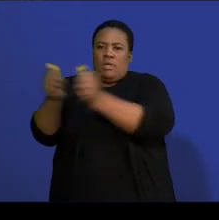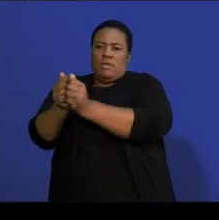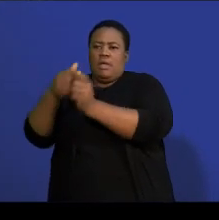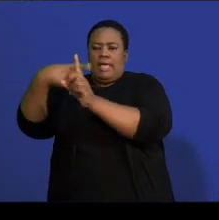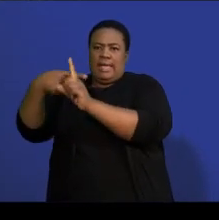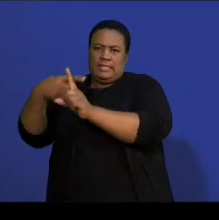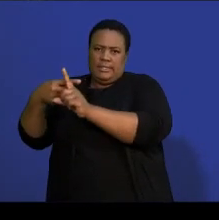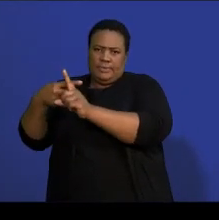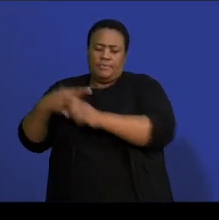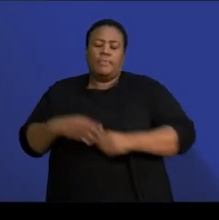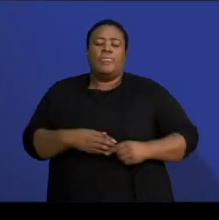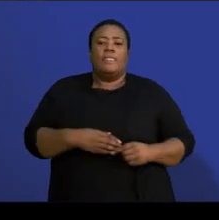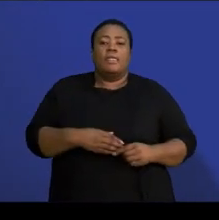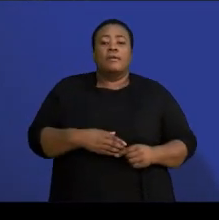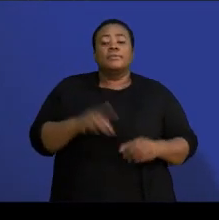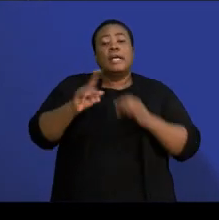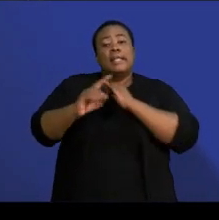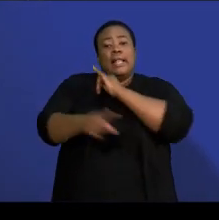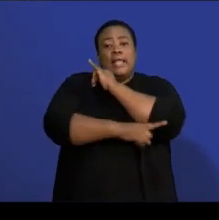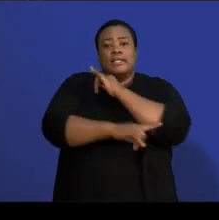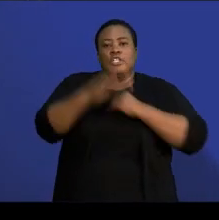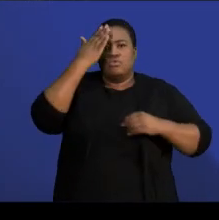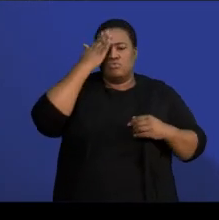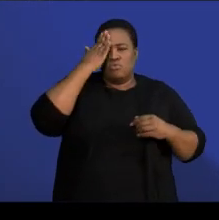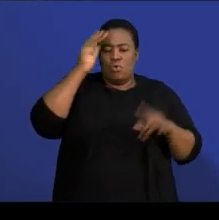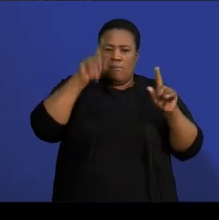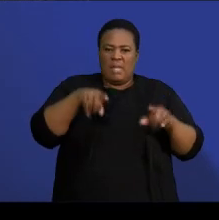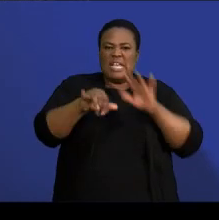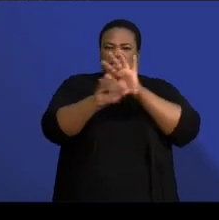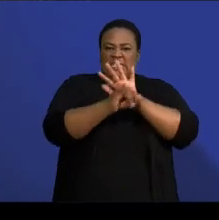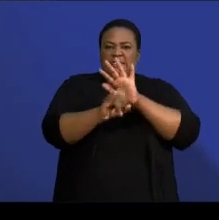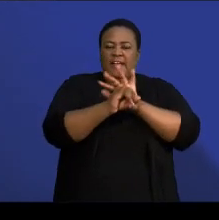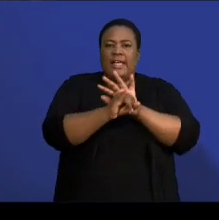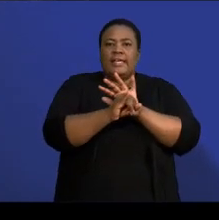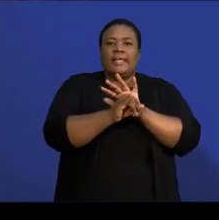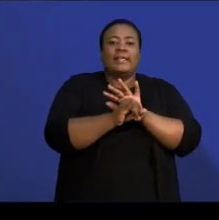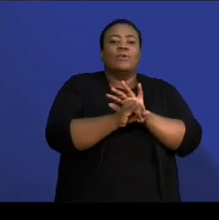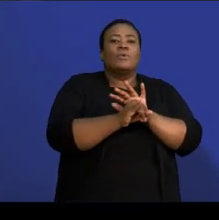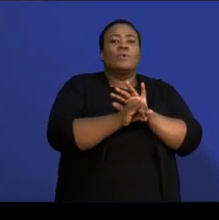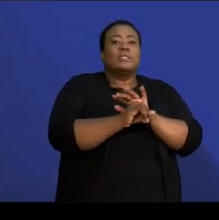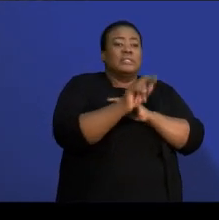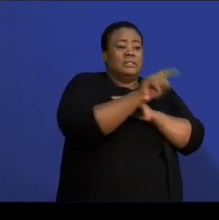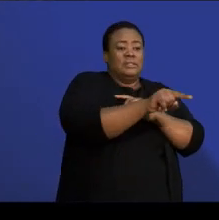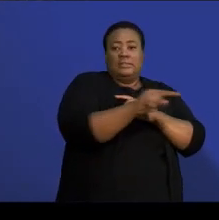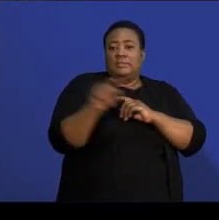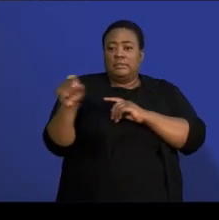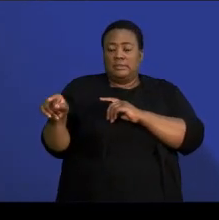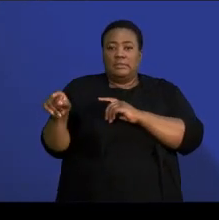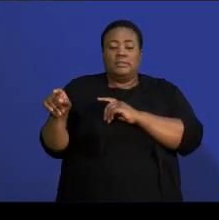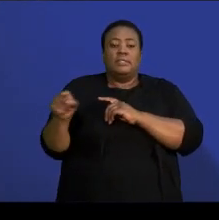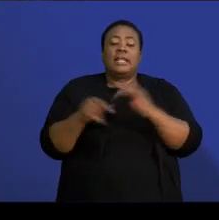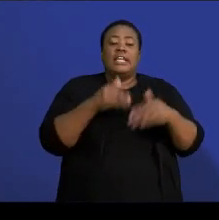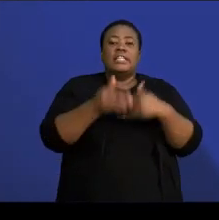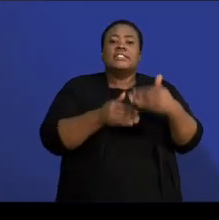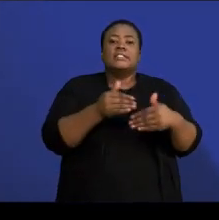And then lastly, you also need to know how to identify the sequence and the series that are there. So